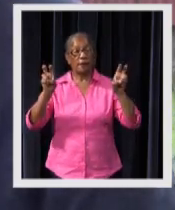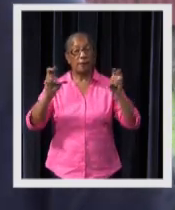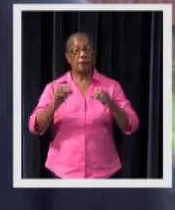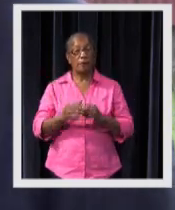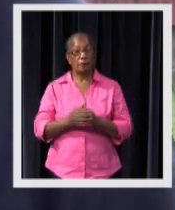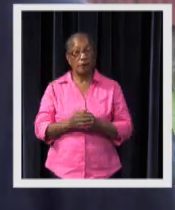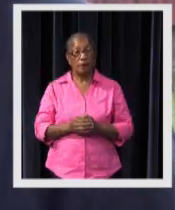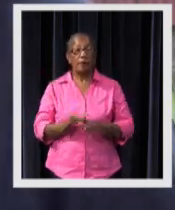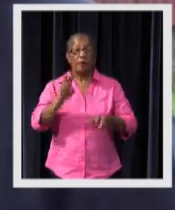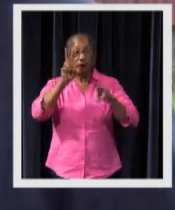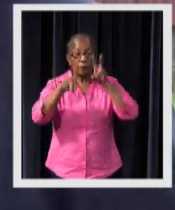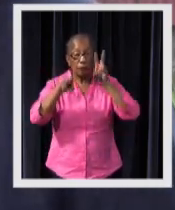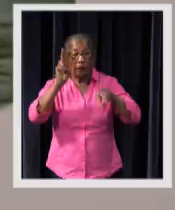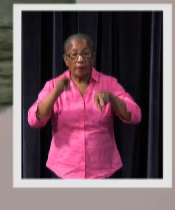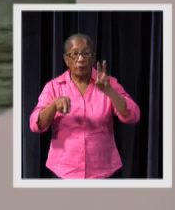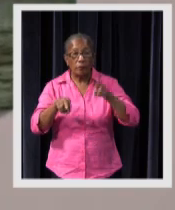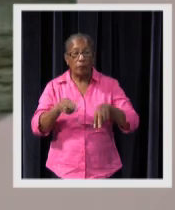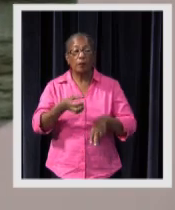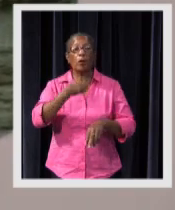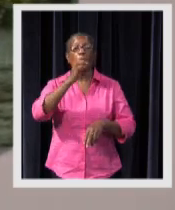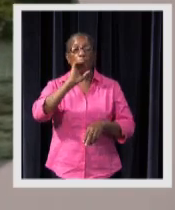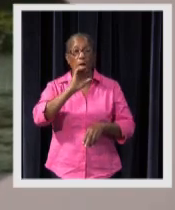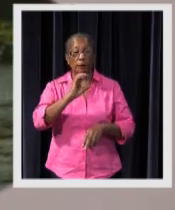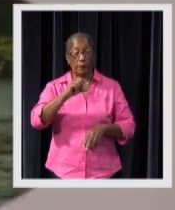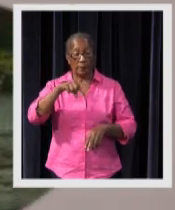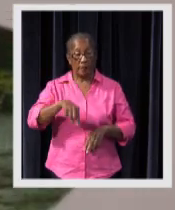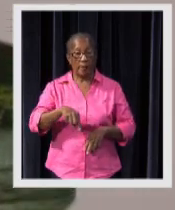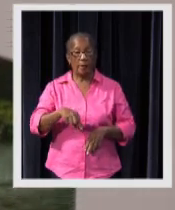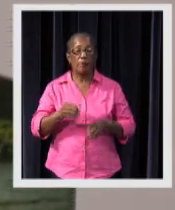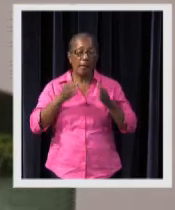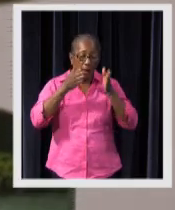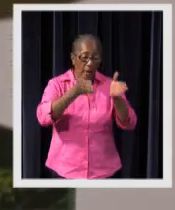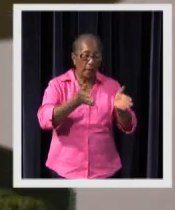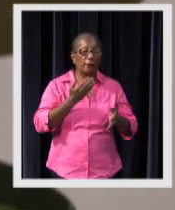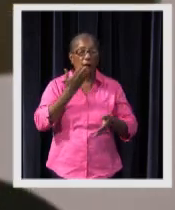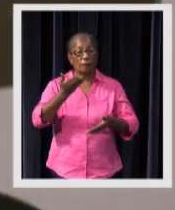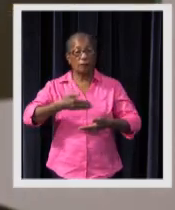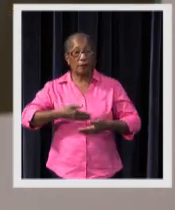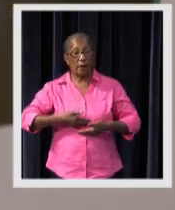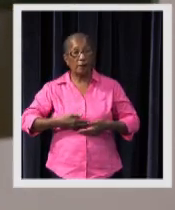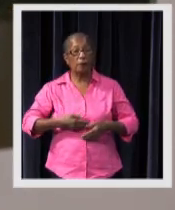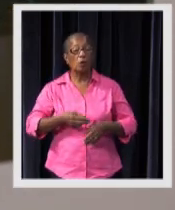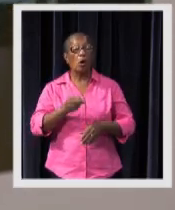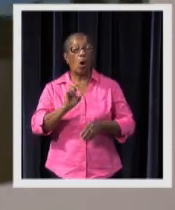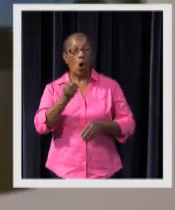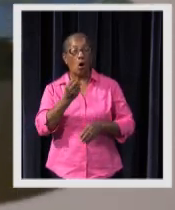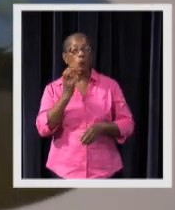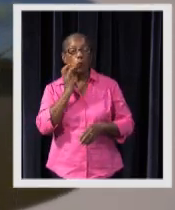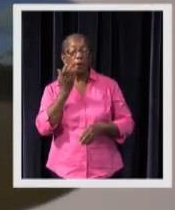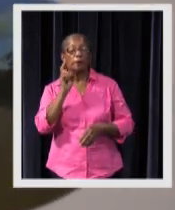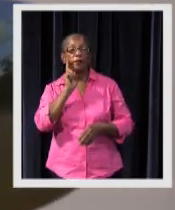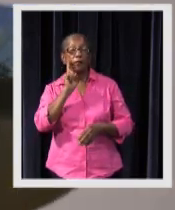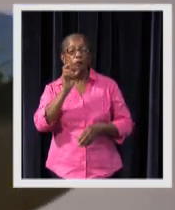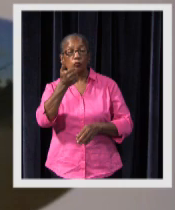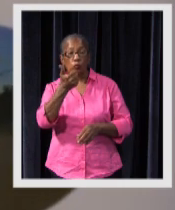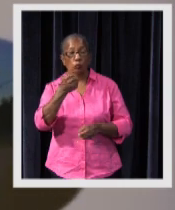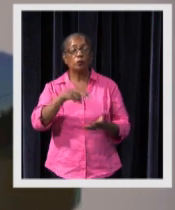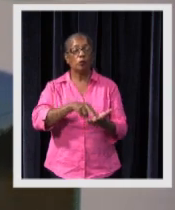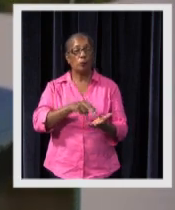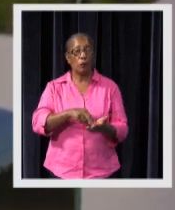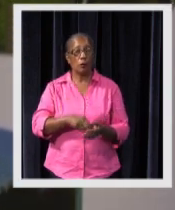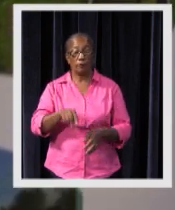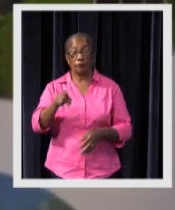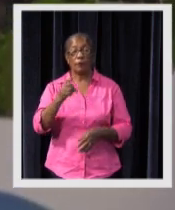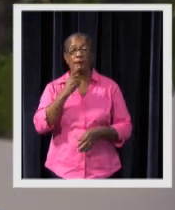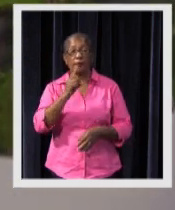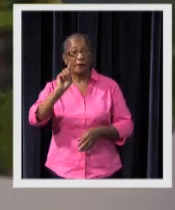calls for attention to appreciate our water resources. According to Verwey, we should not only look at pollution of